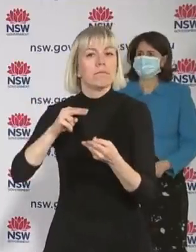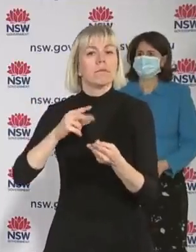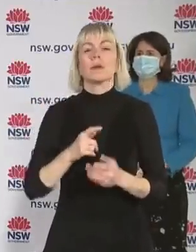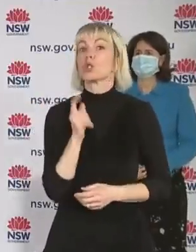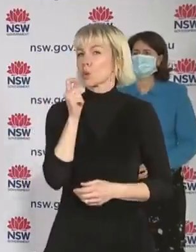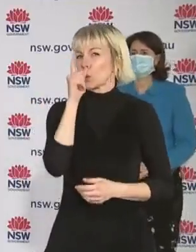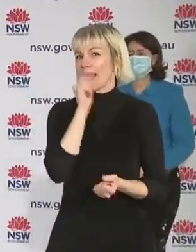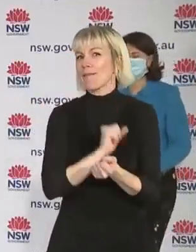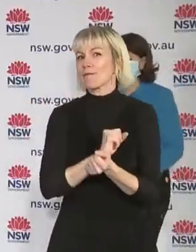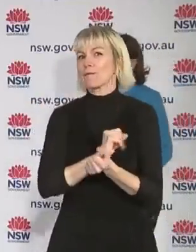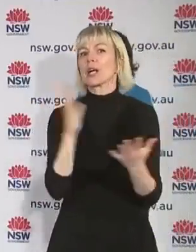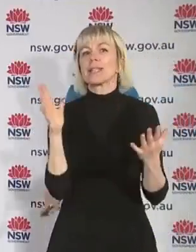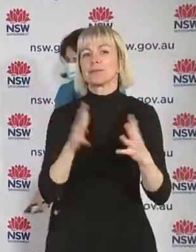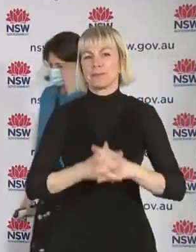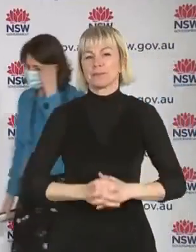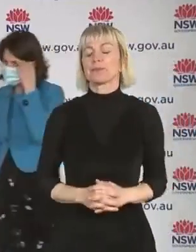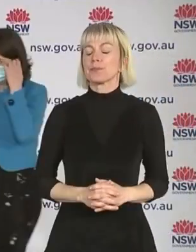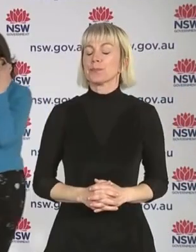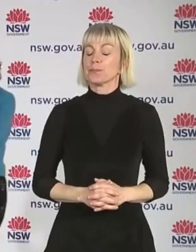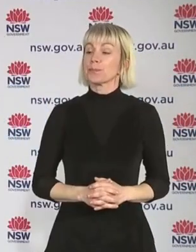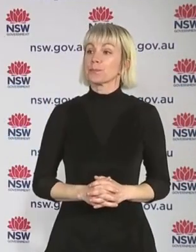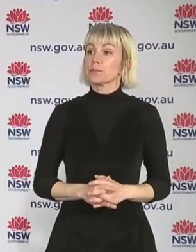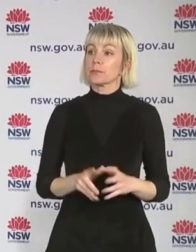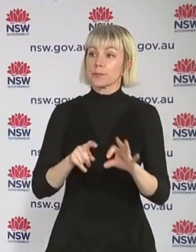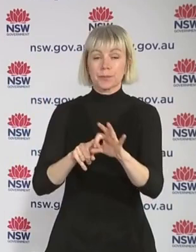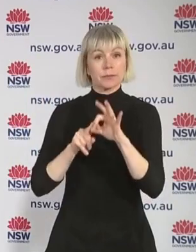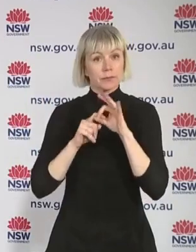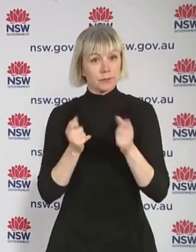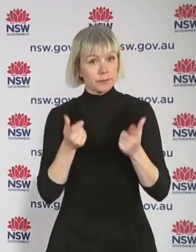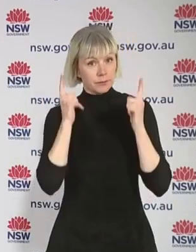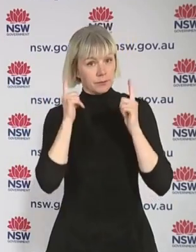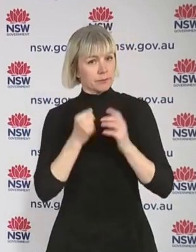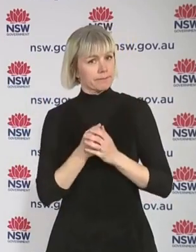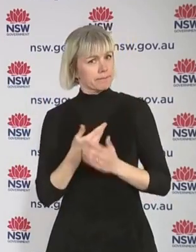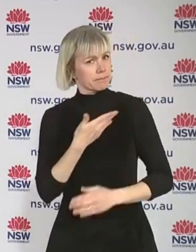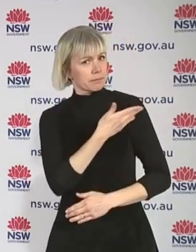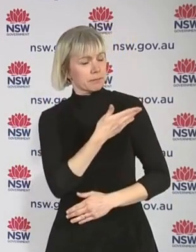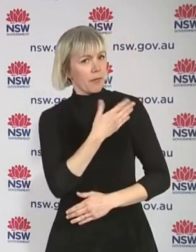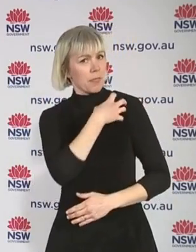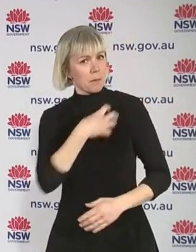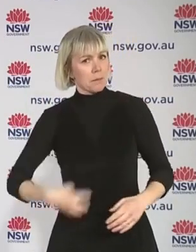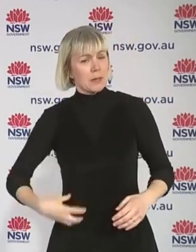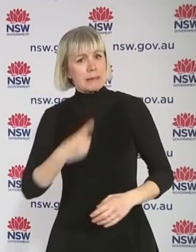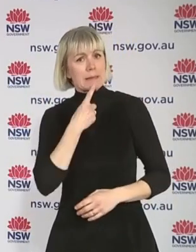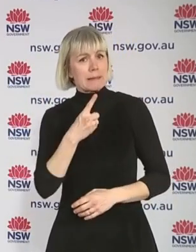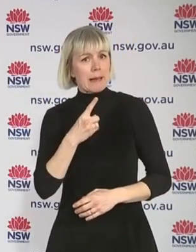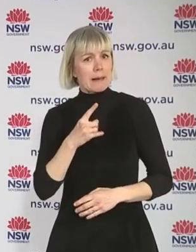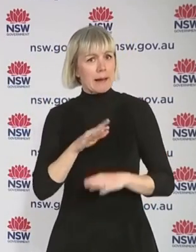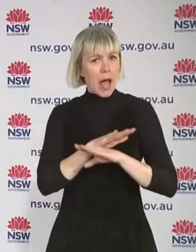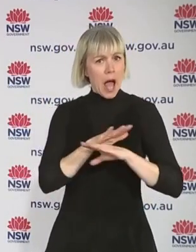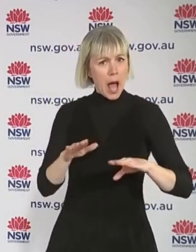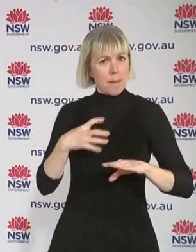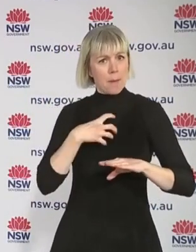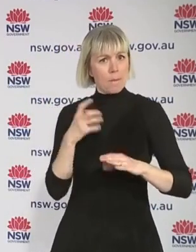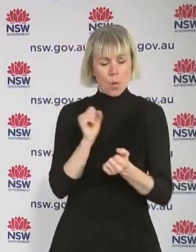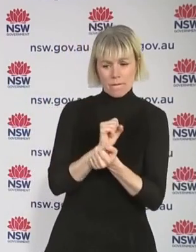you. Premier, Mr Barillaro just said that the message to the unvaccinated is that you will not achieve any further freedom until you get vaccinated. But under